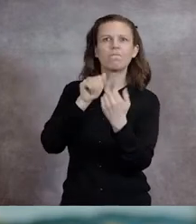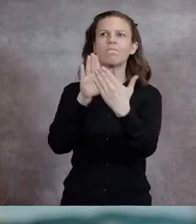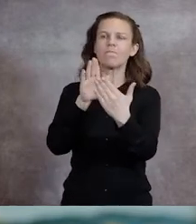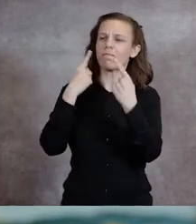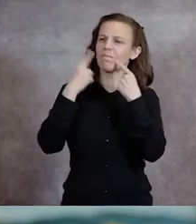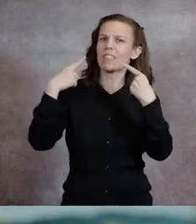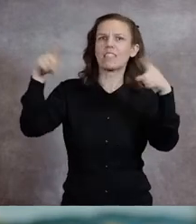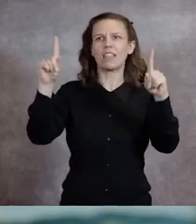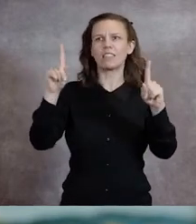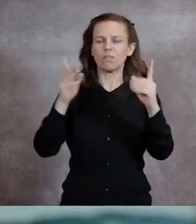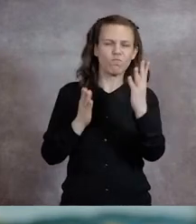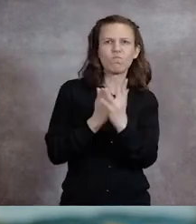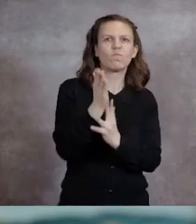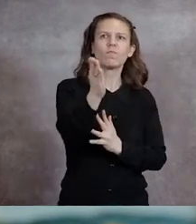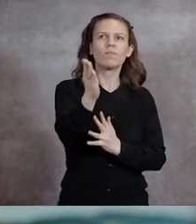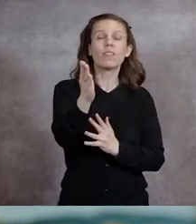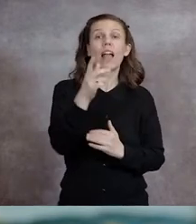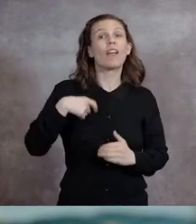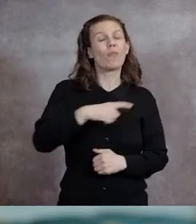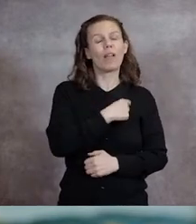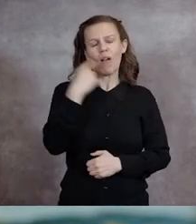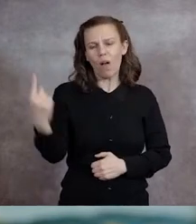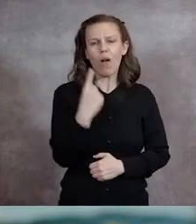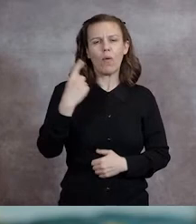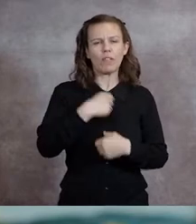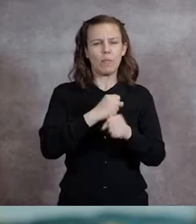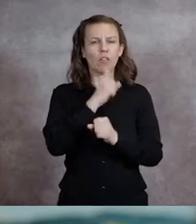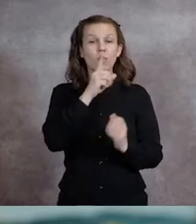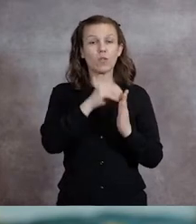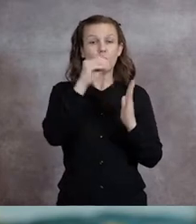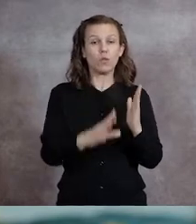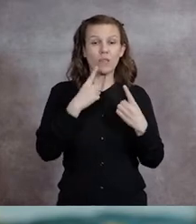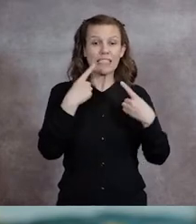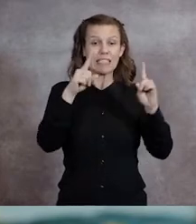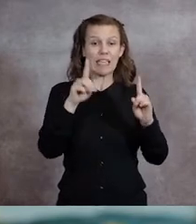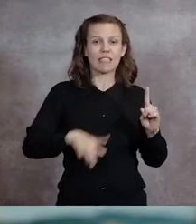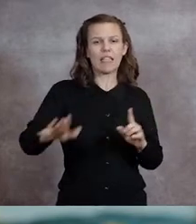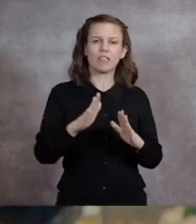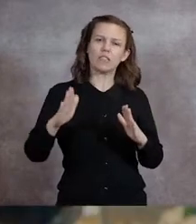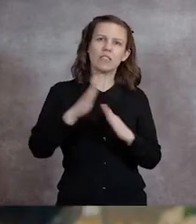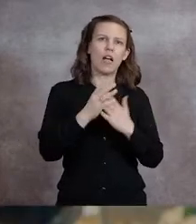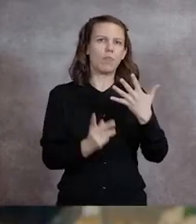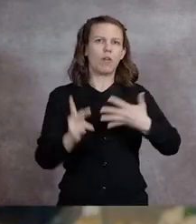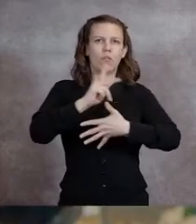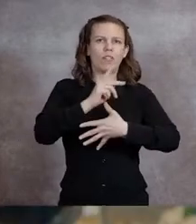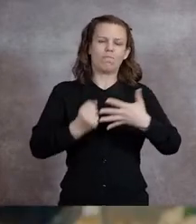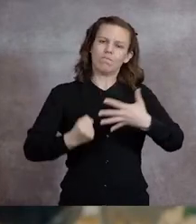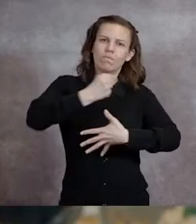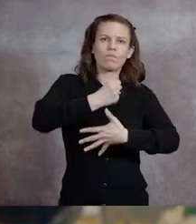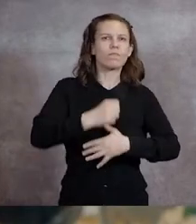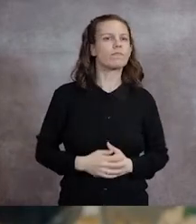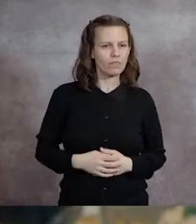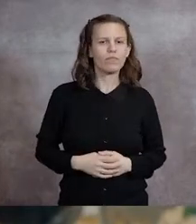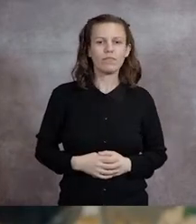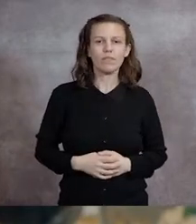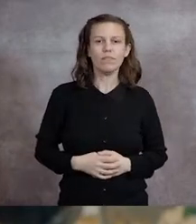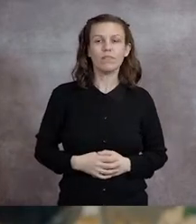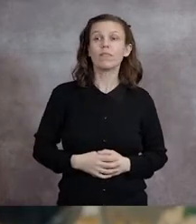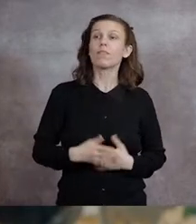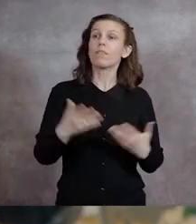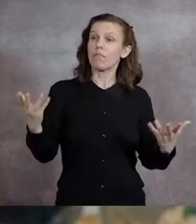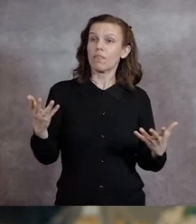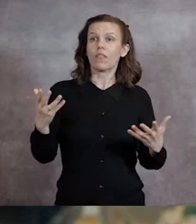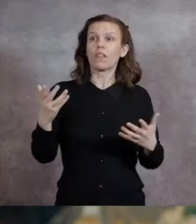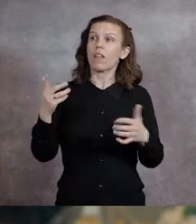successfully. And that we will always make student success our top priority. In keeping with how the world